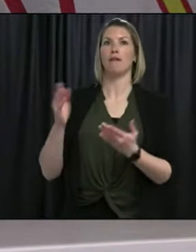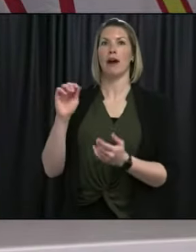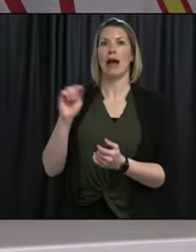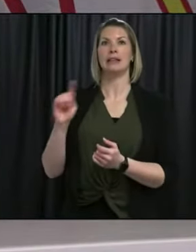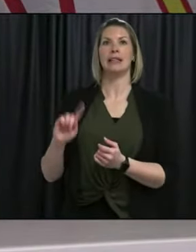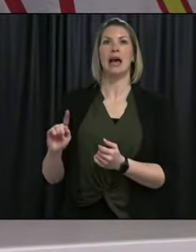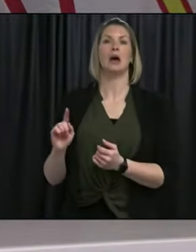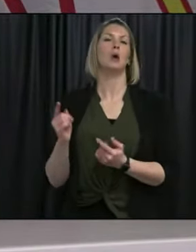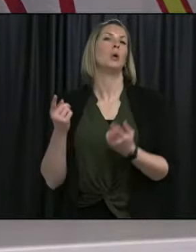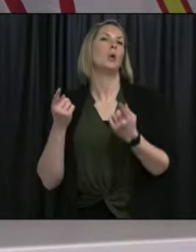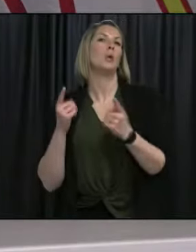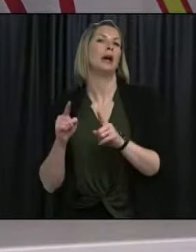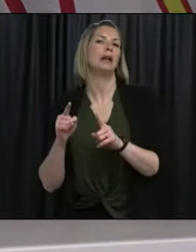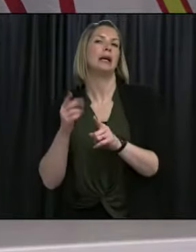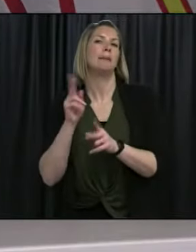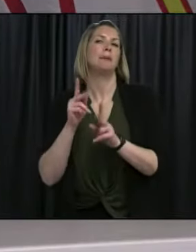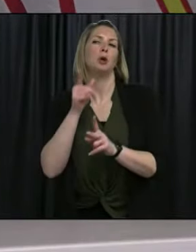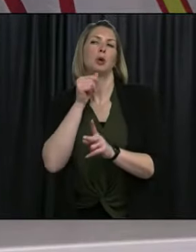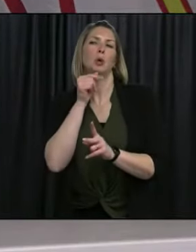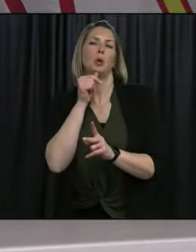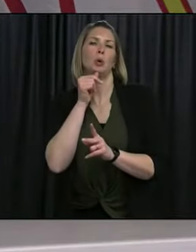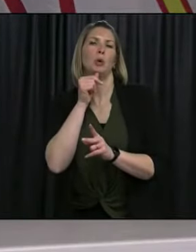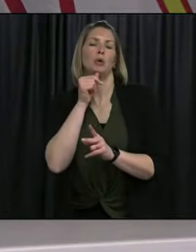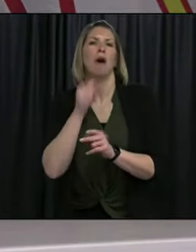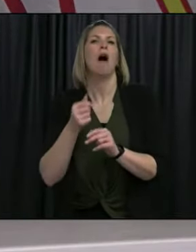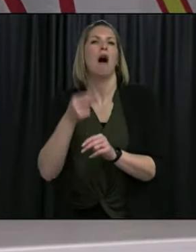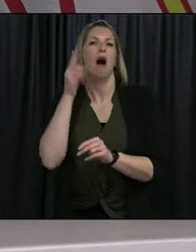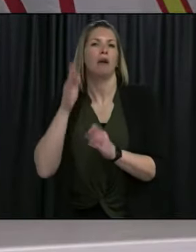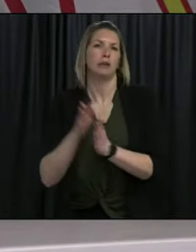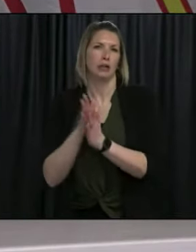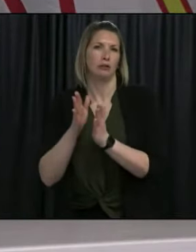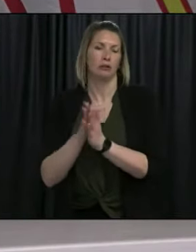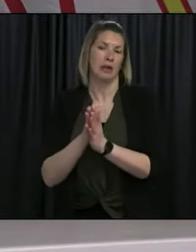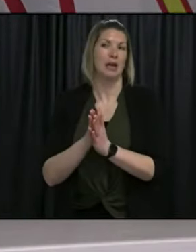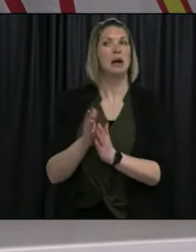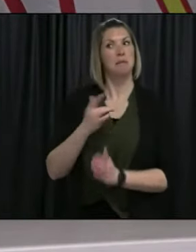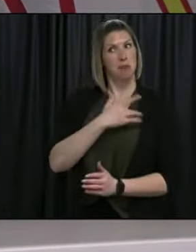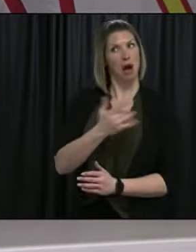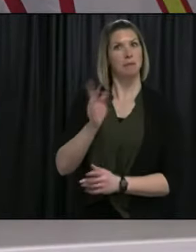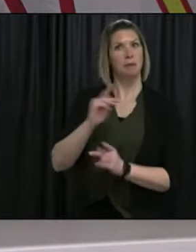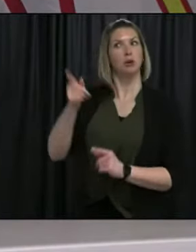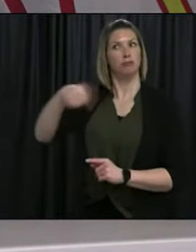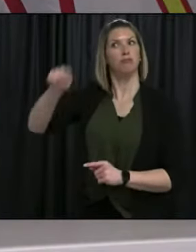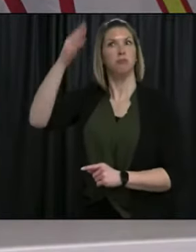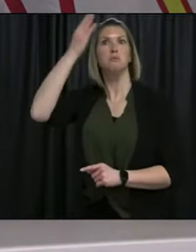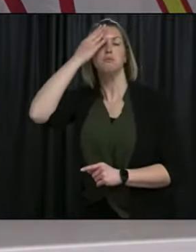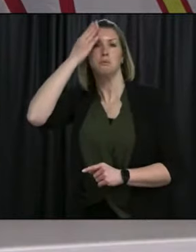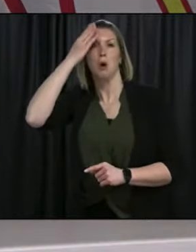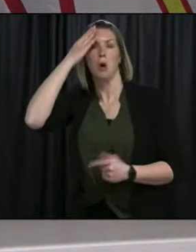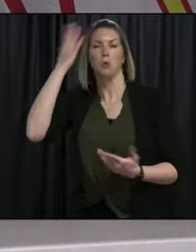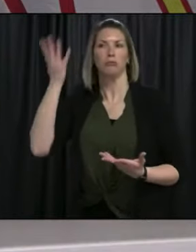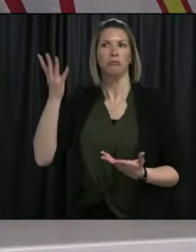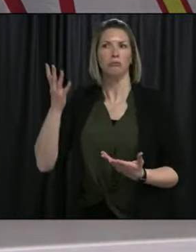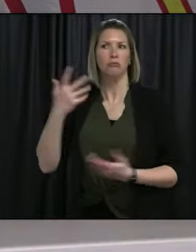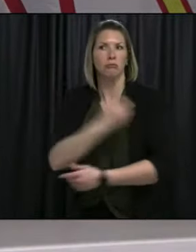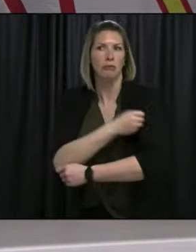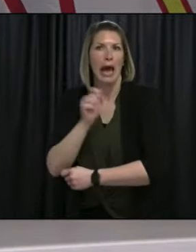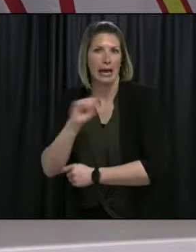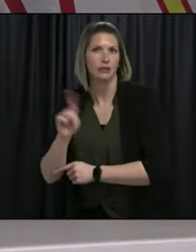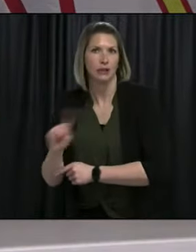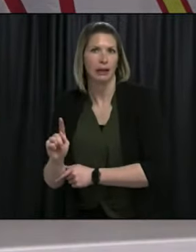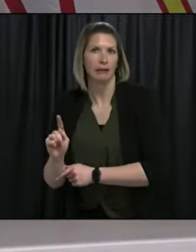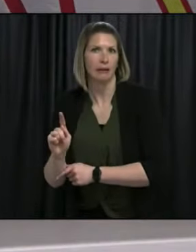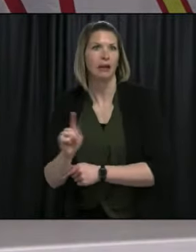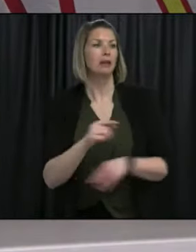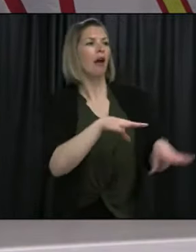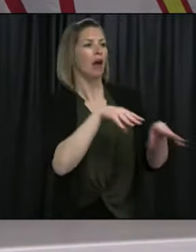most balances that risk. People are informed and make a, you know, an informed consent to have that vaccine when they do